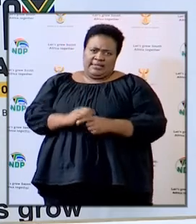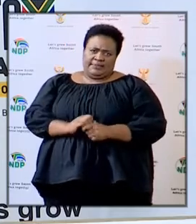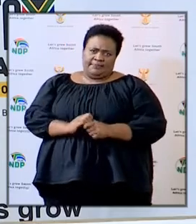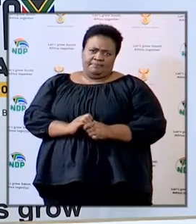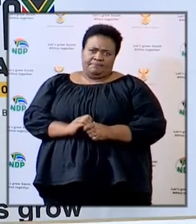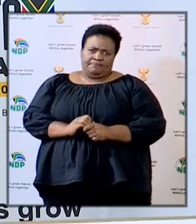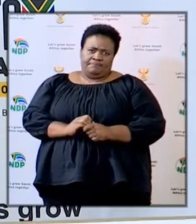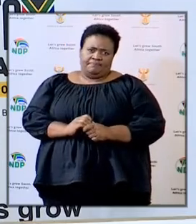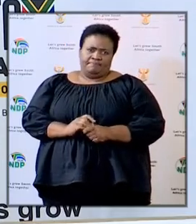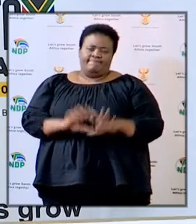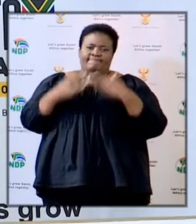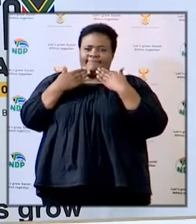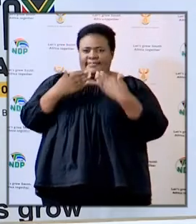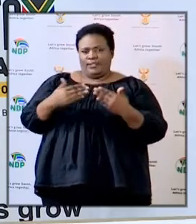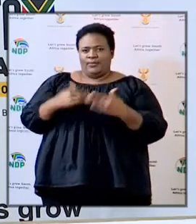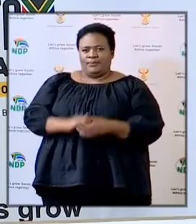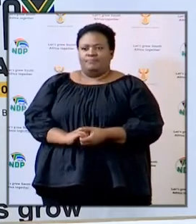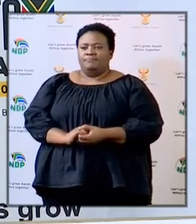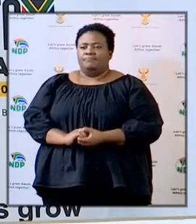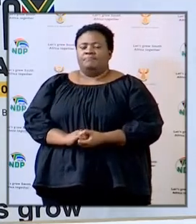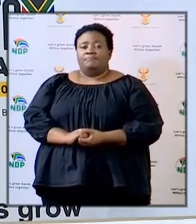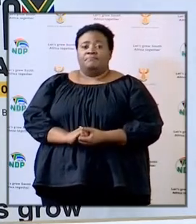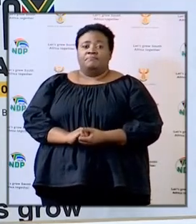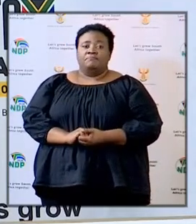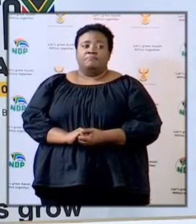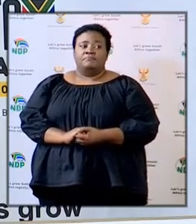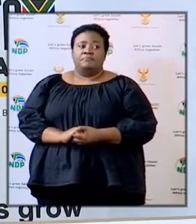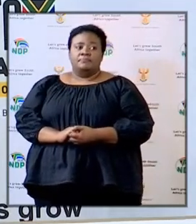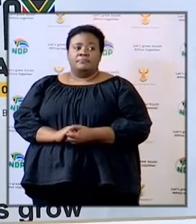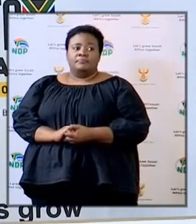this prevalence thank you